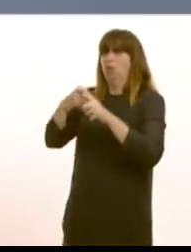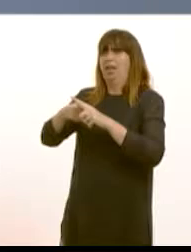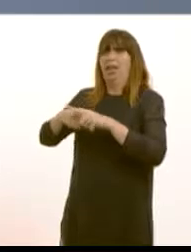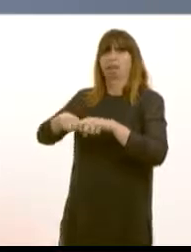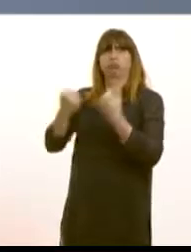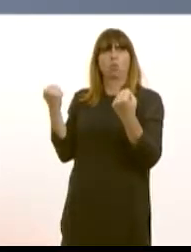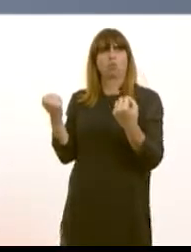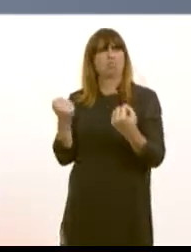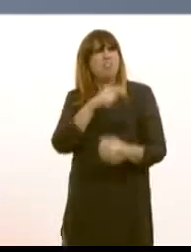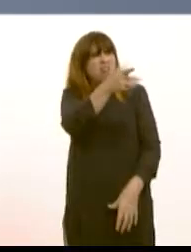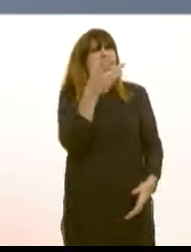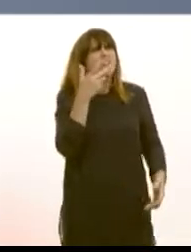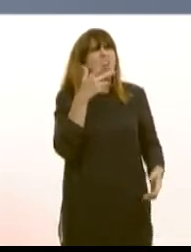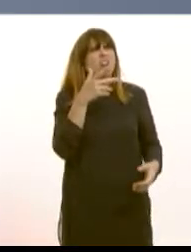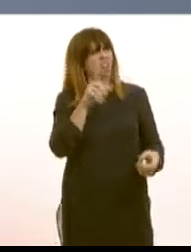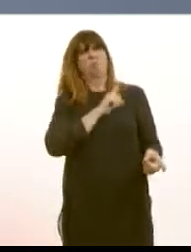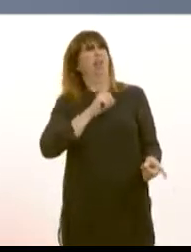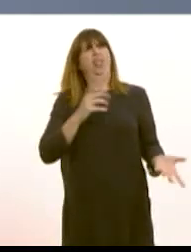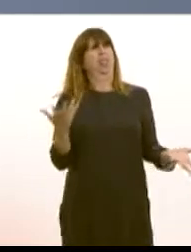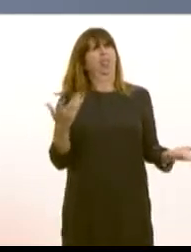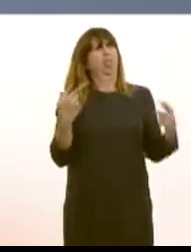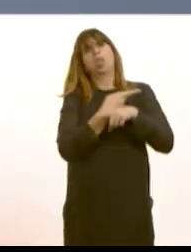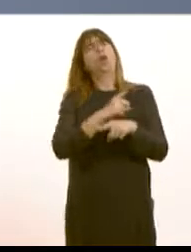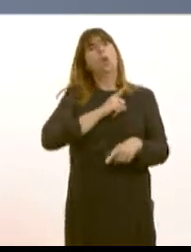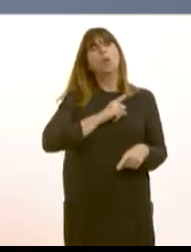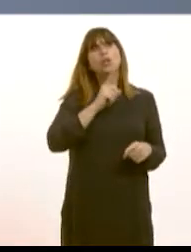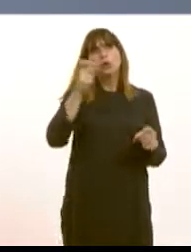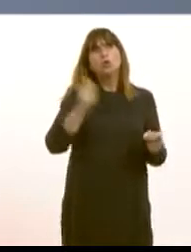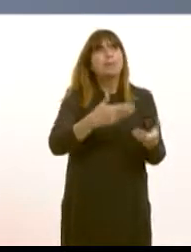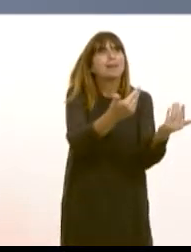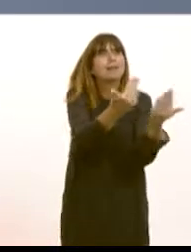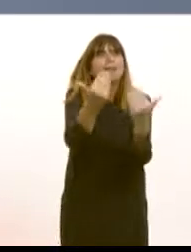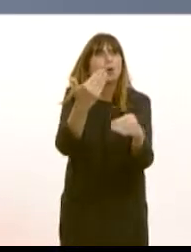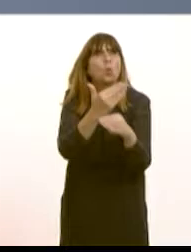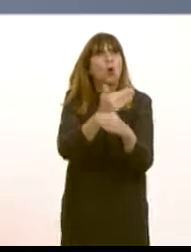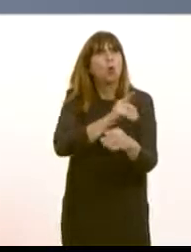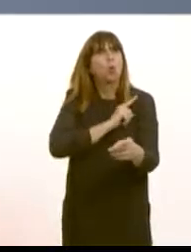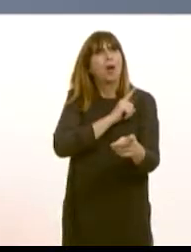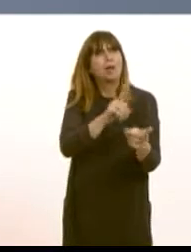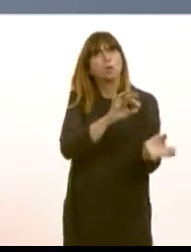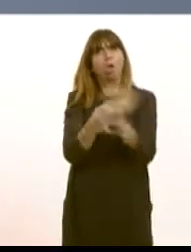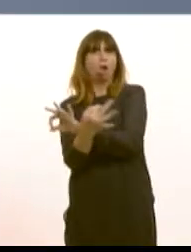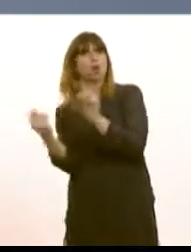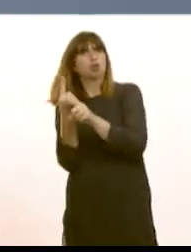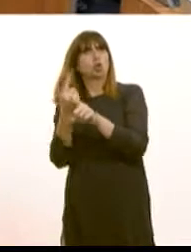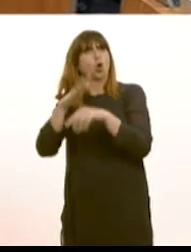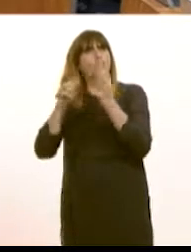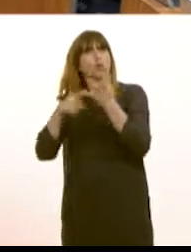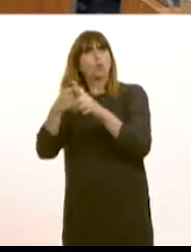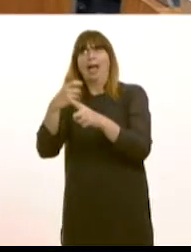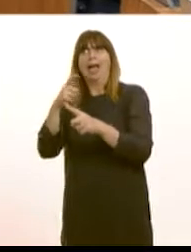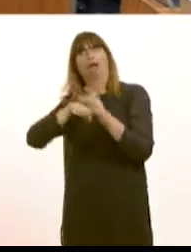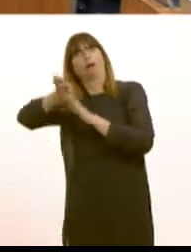talking down the prospects of the United Kingdom. Can you explain why you used a trade mission to use it as a platform about the break-up of the United Kingdom? What I